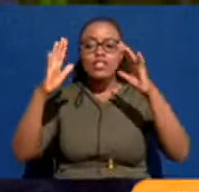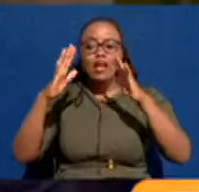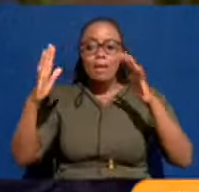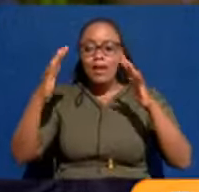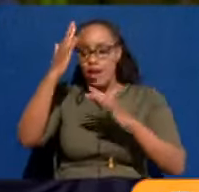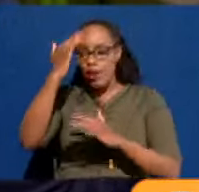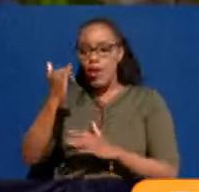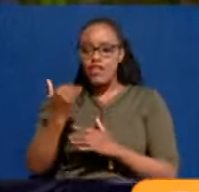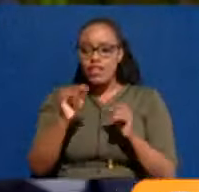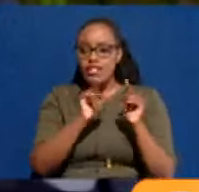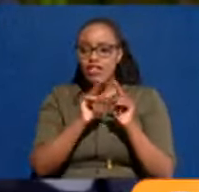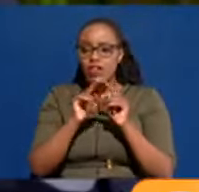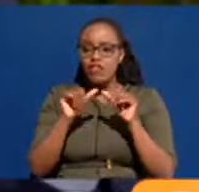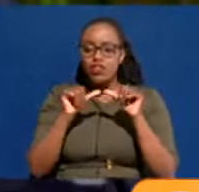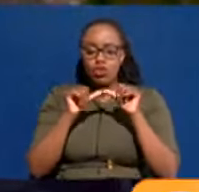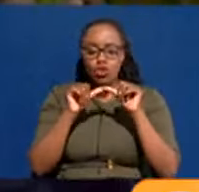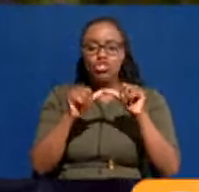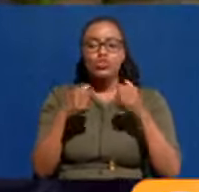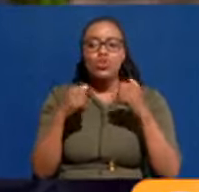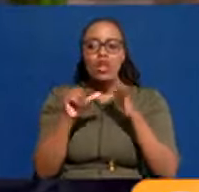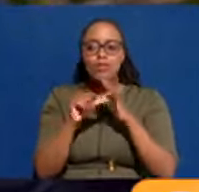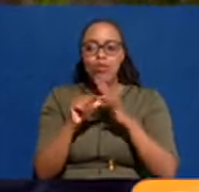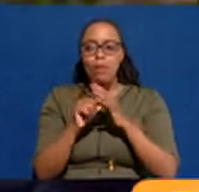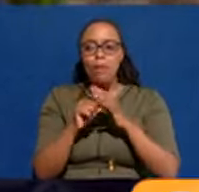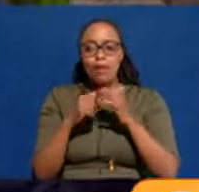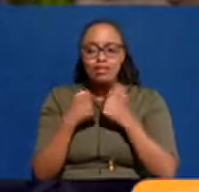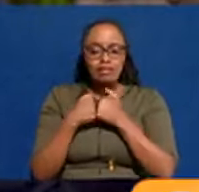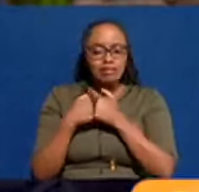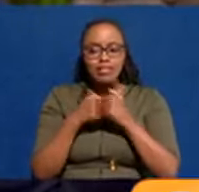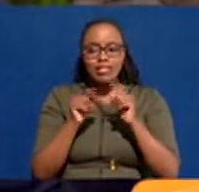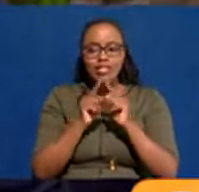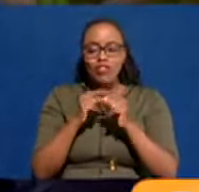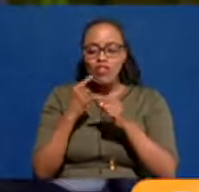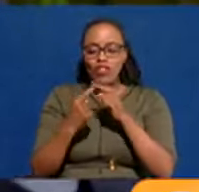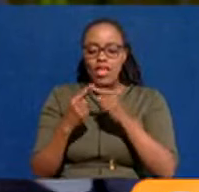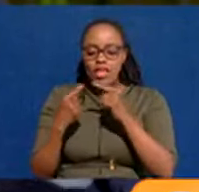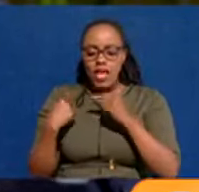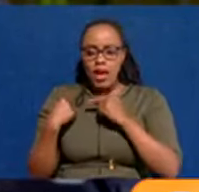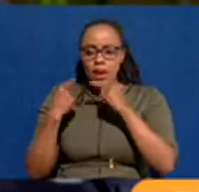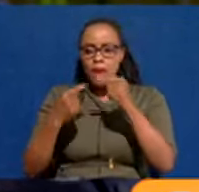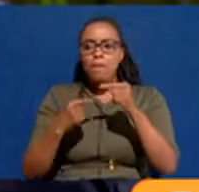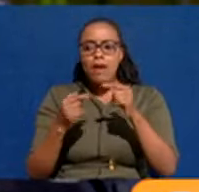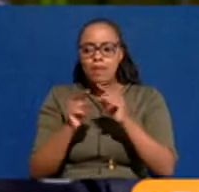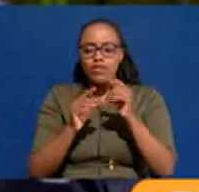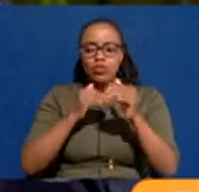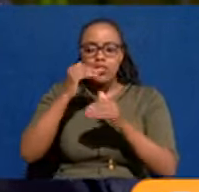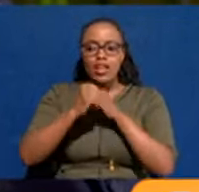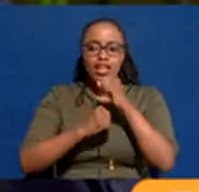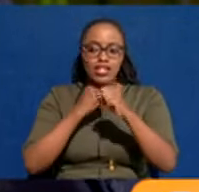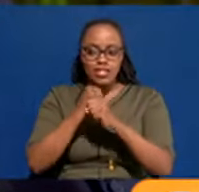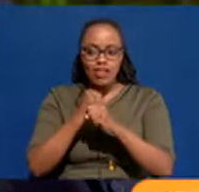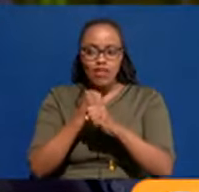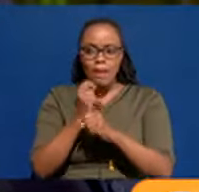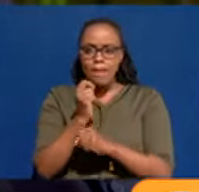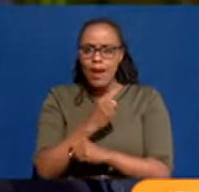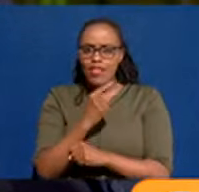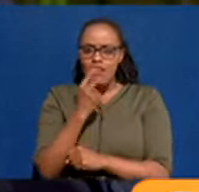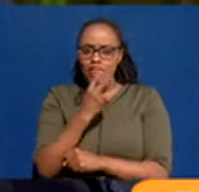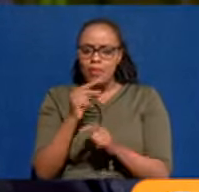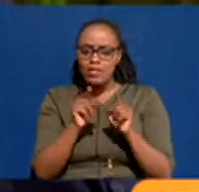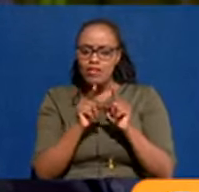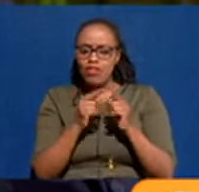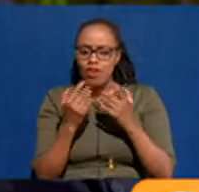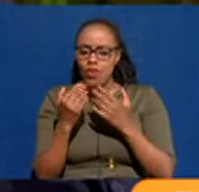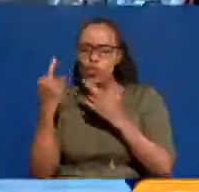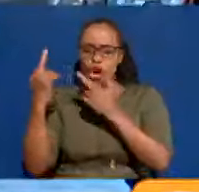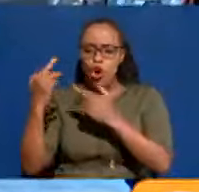because we would still be facing the same problem towards, you know, for the rest of this year and going into next year. Yeah, so end of Feb, there might be some light at the end of the